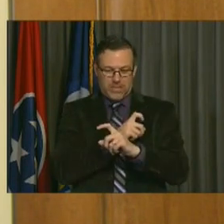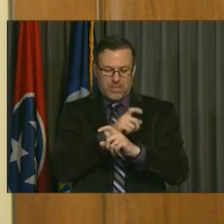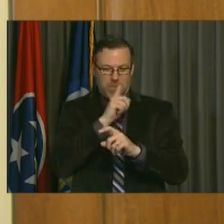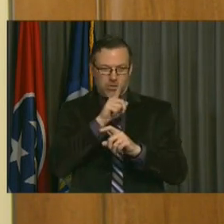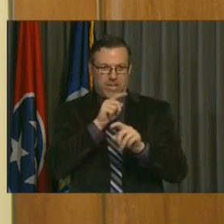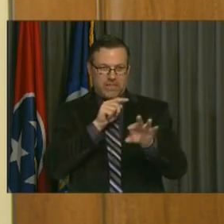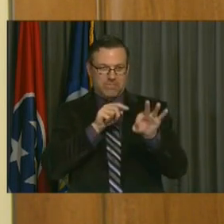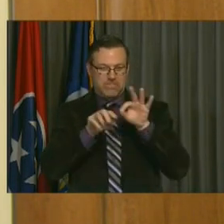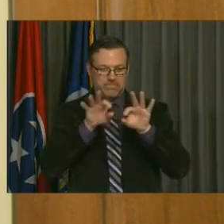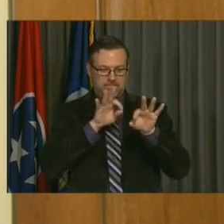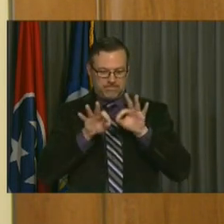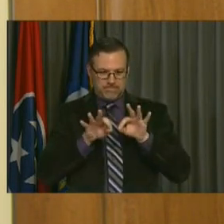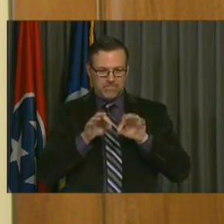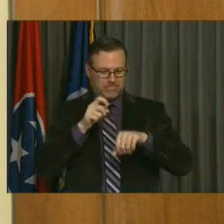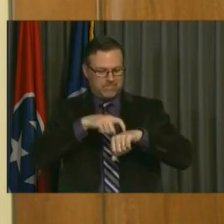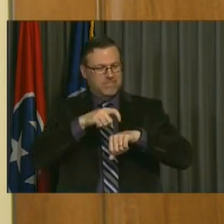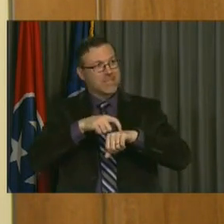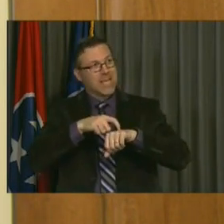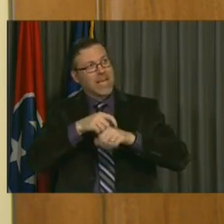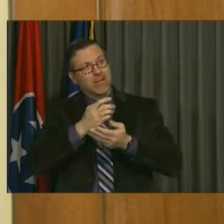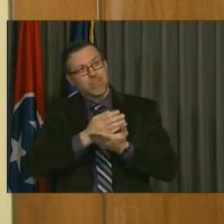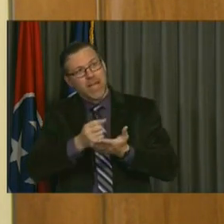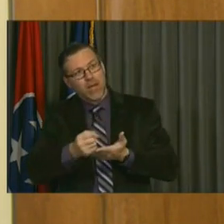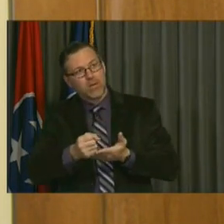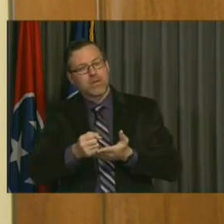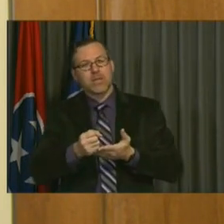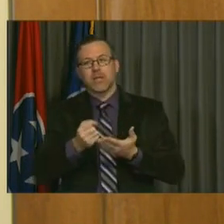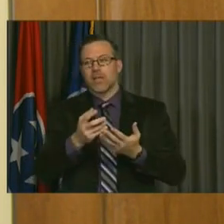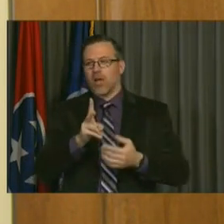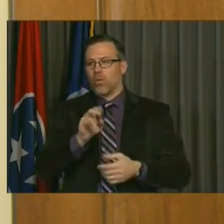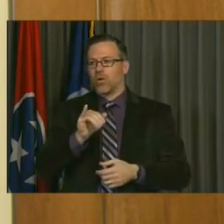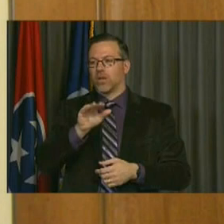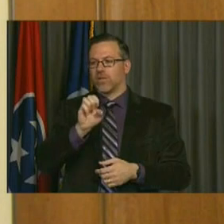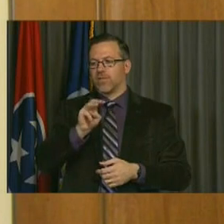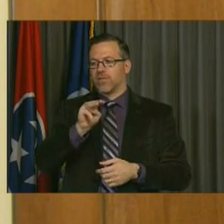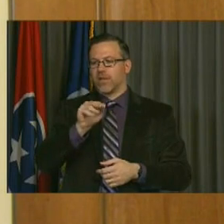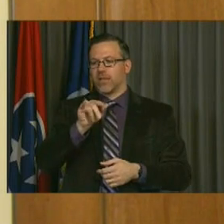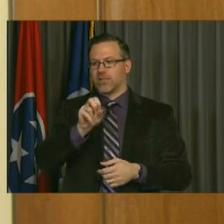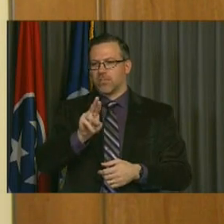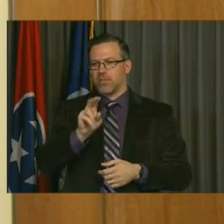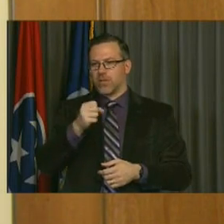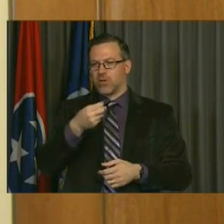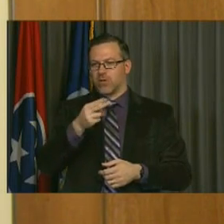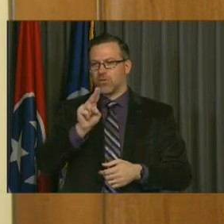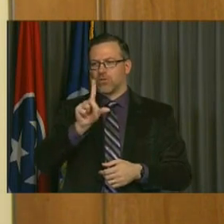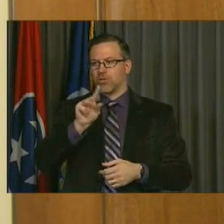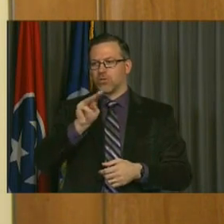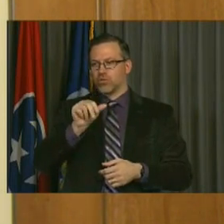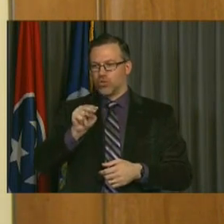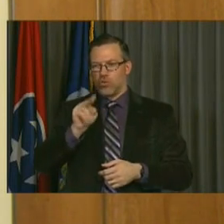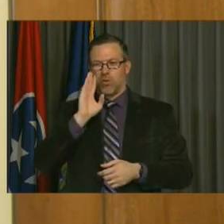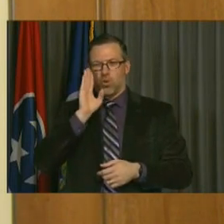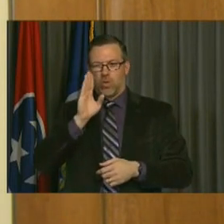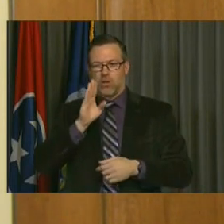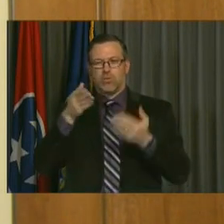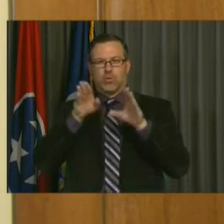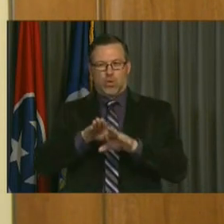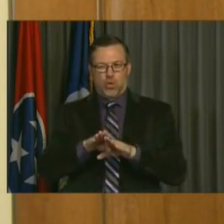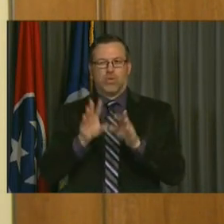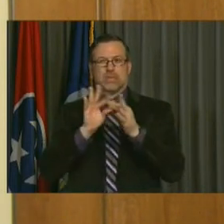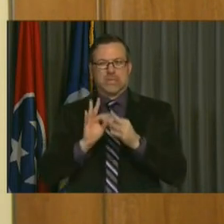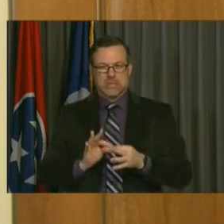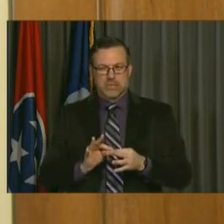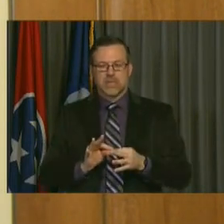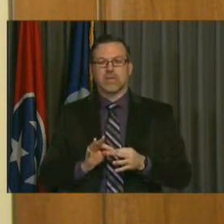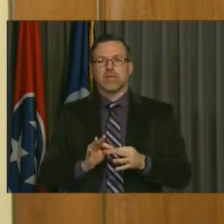generally. And I know we're getting a little short on time here. And we want to give Vice Mayor Shulman a few moments to wrap up here as we hand this presentation really